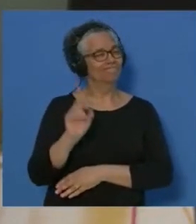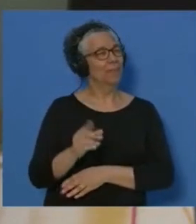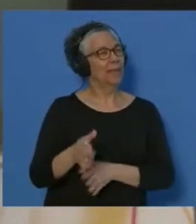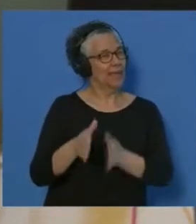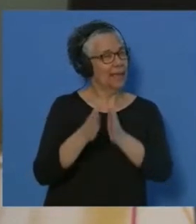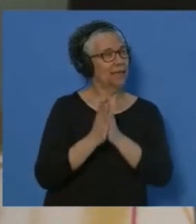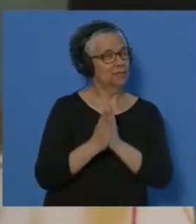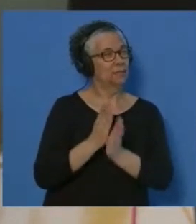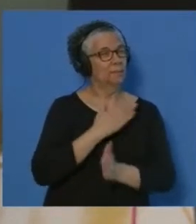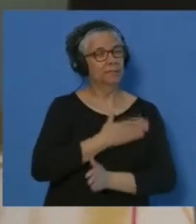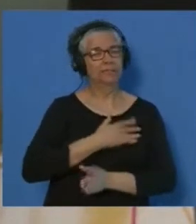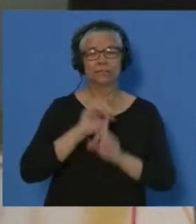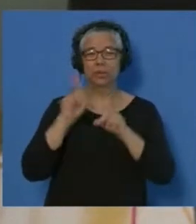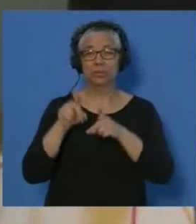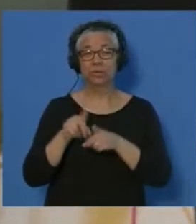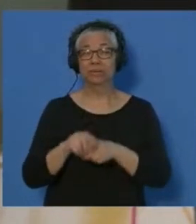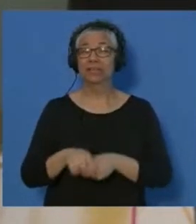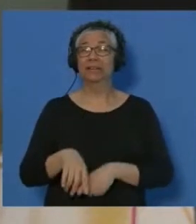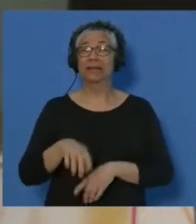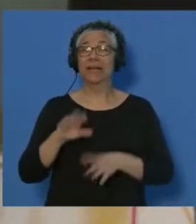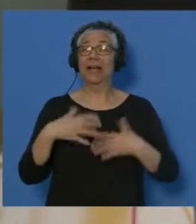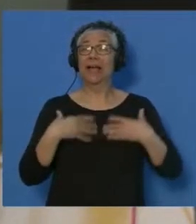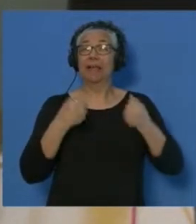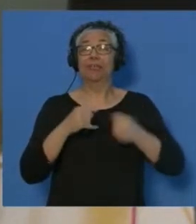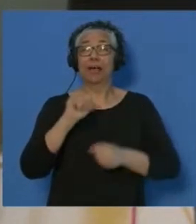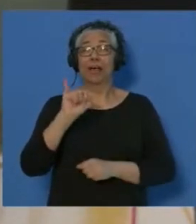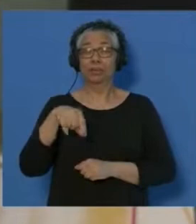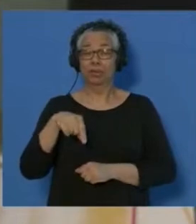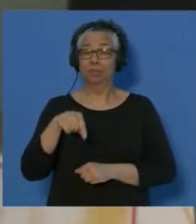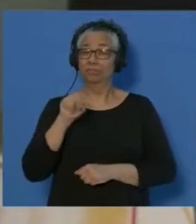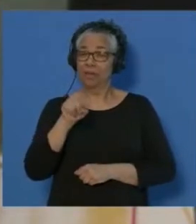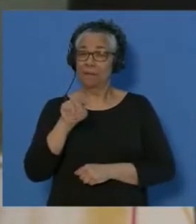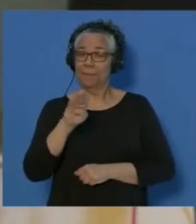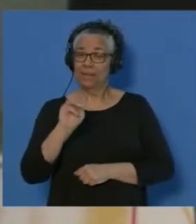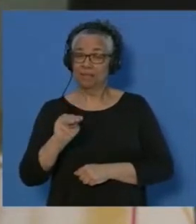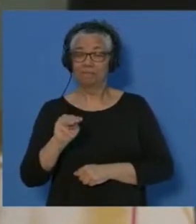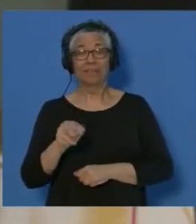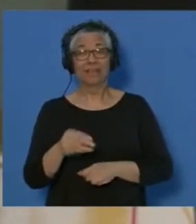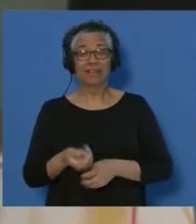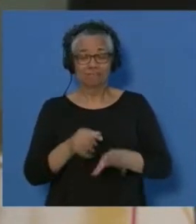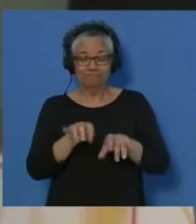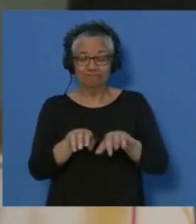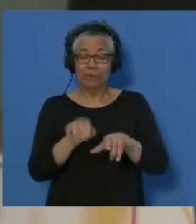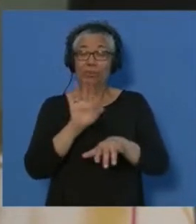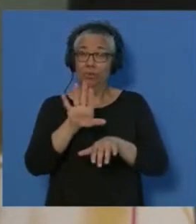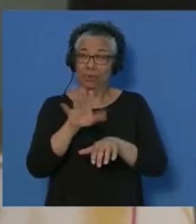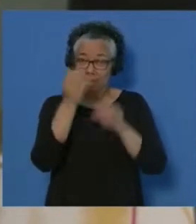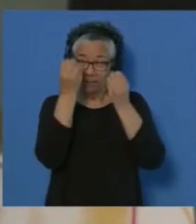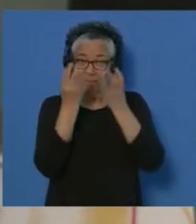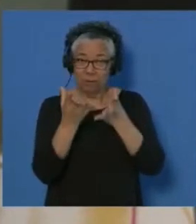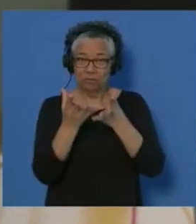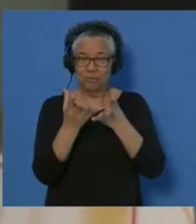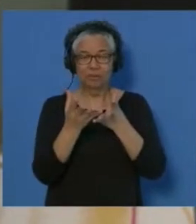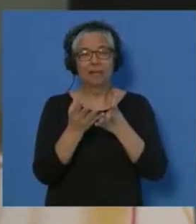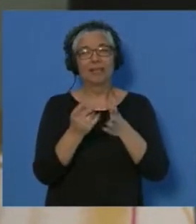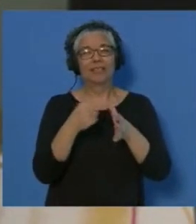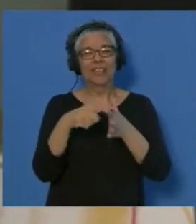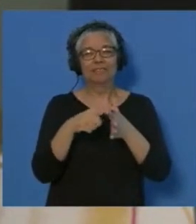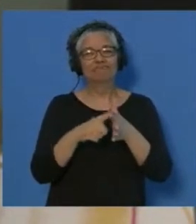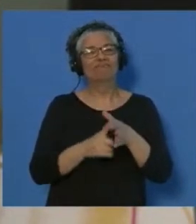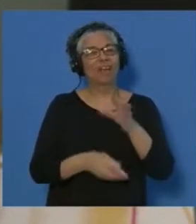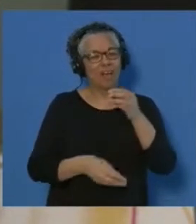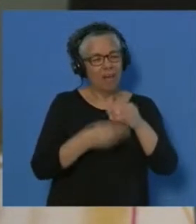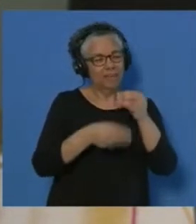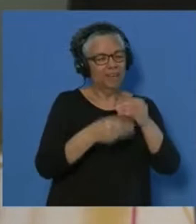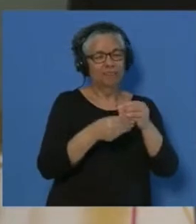go to healthiq.bm and enter your information immediately and update it often. This is especially important